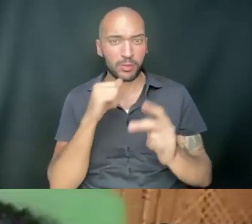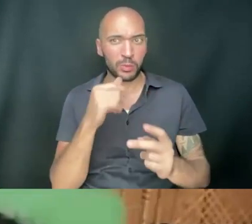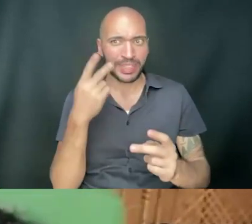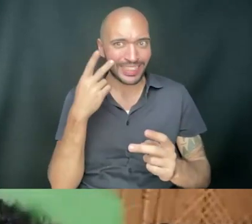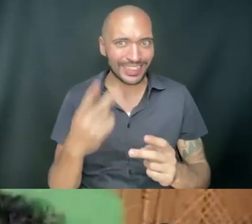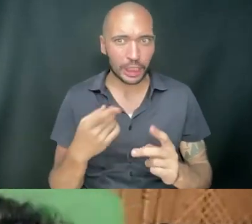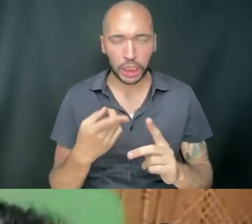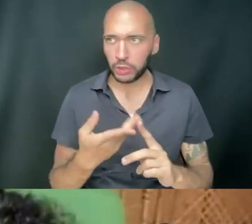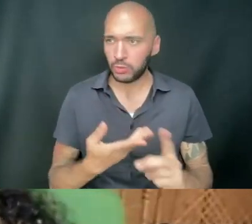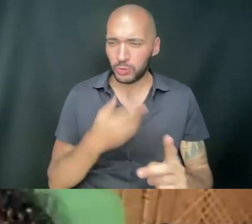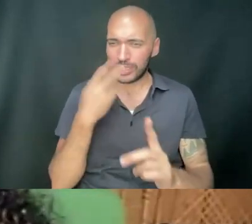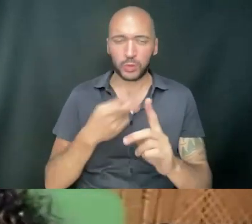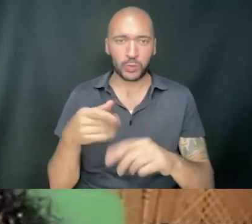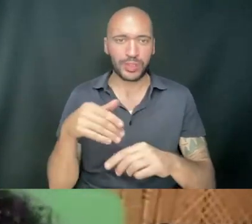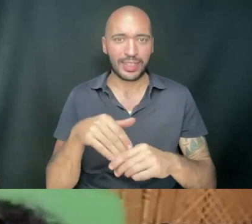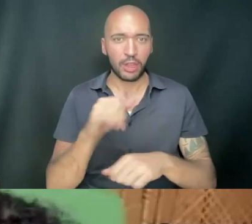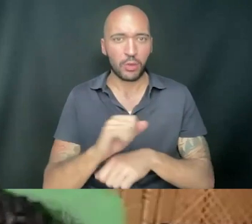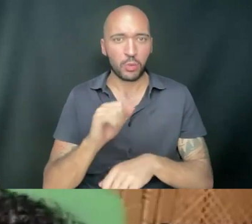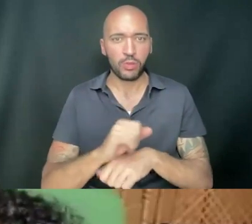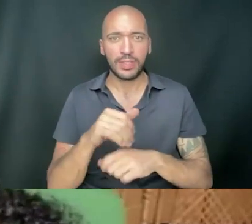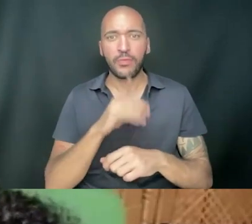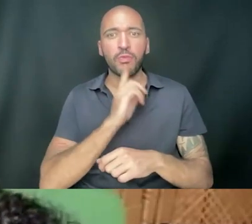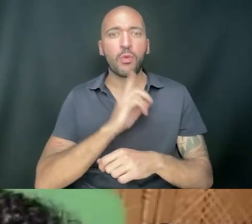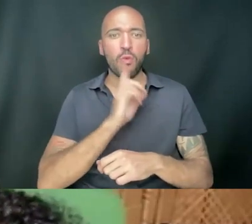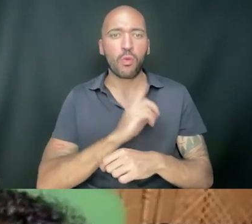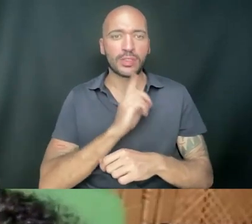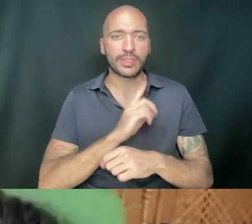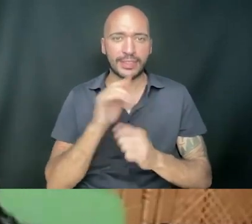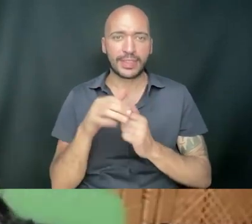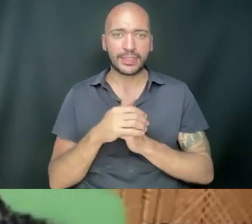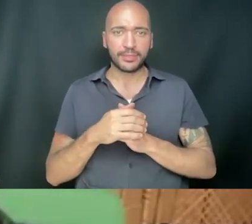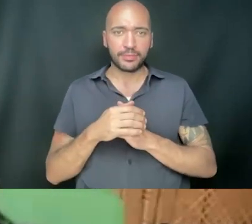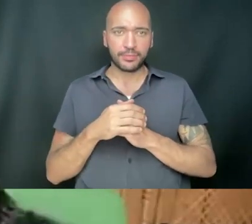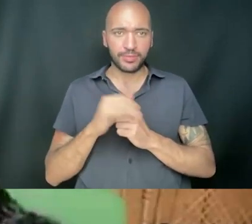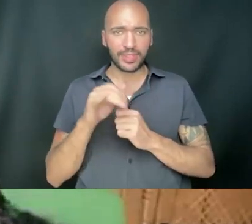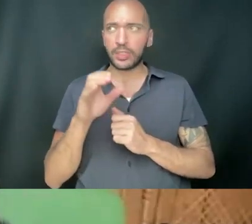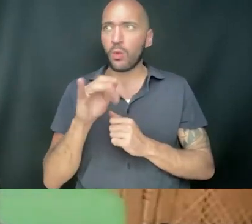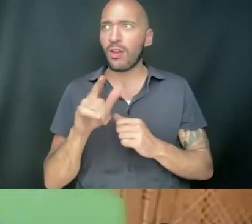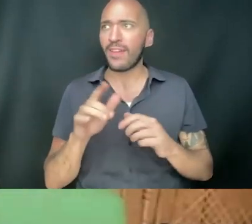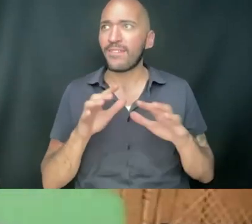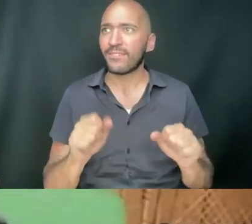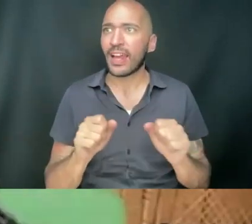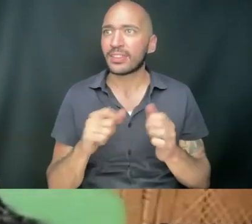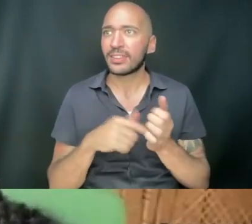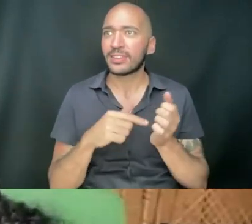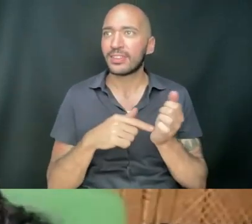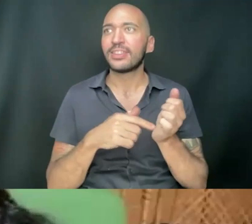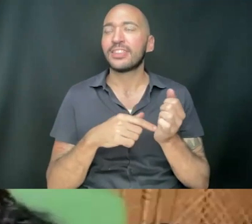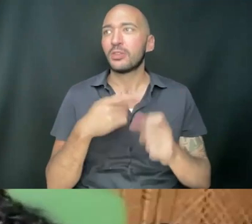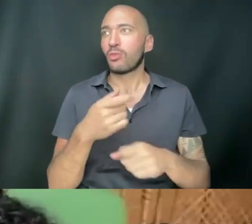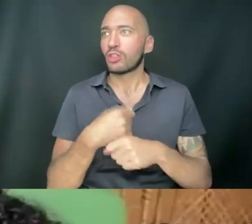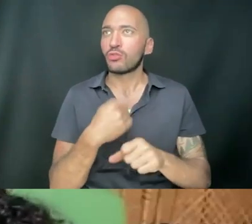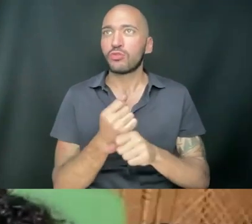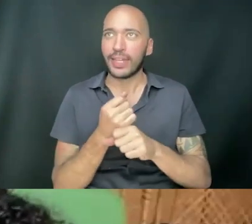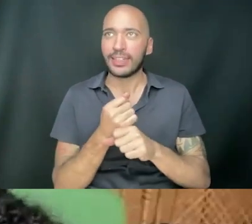you there, right? Like, in the loneliness that is, like, colonial violence, what it, what it, what it creates and what it